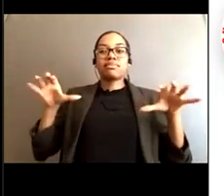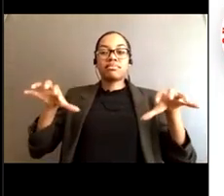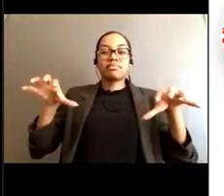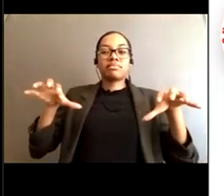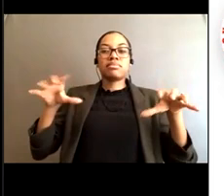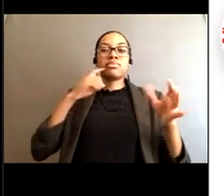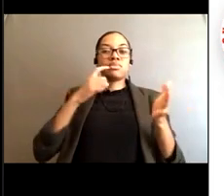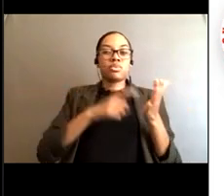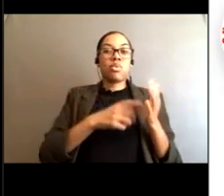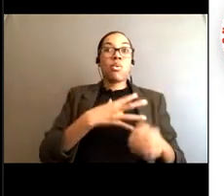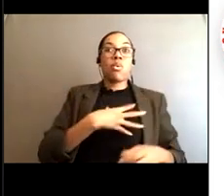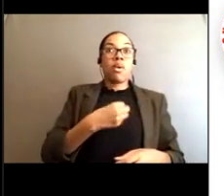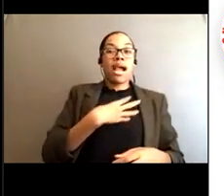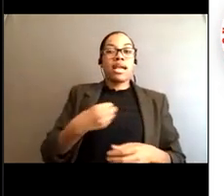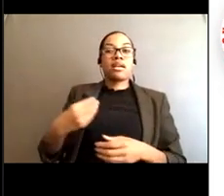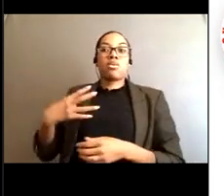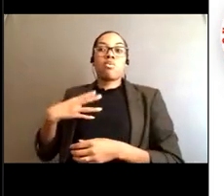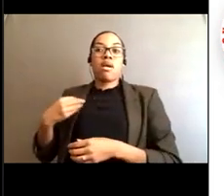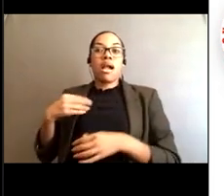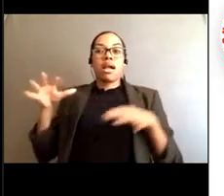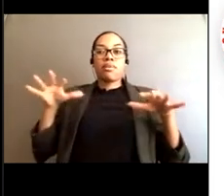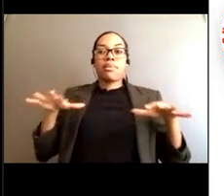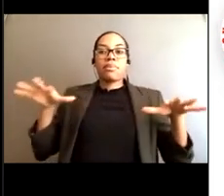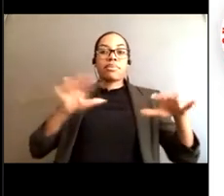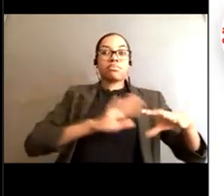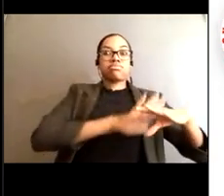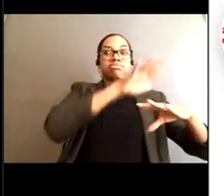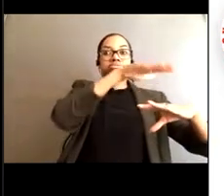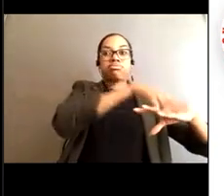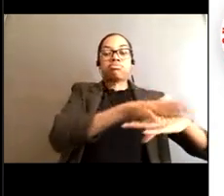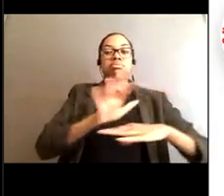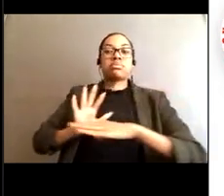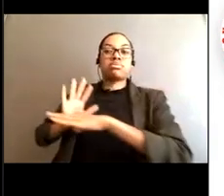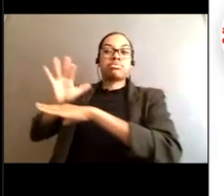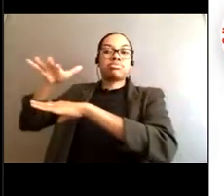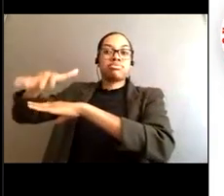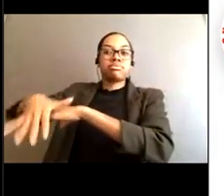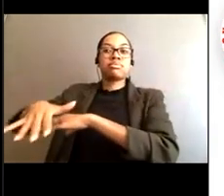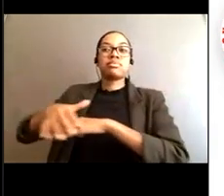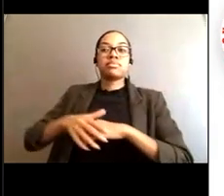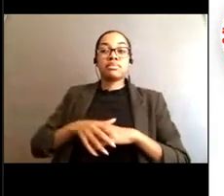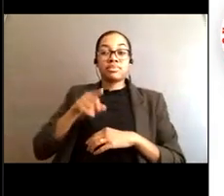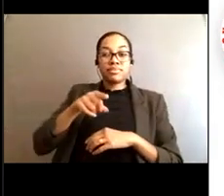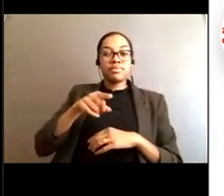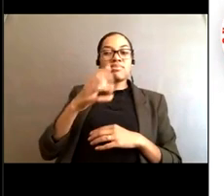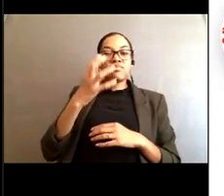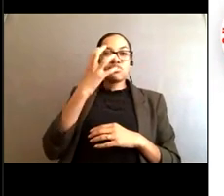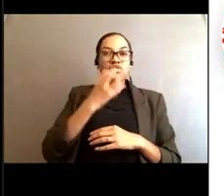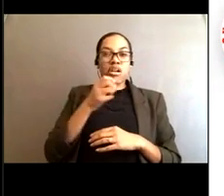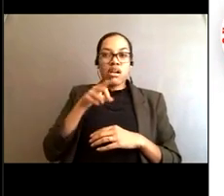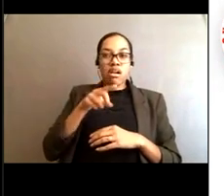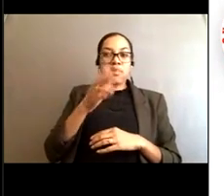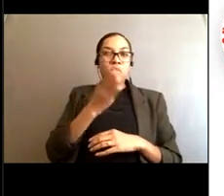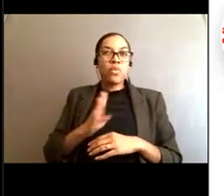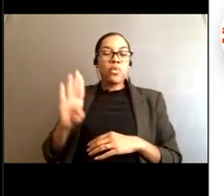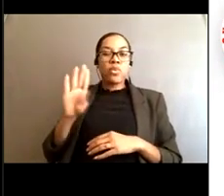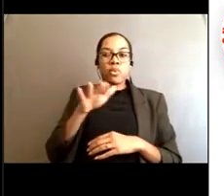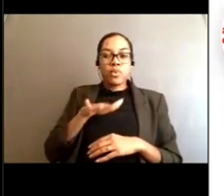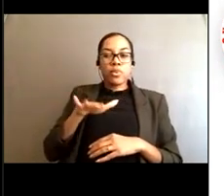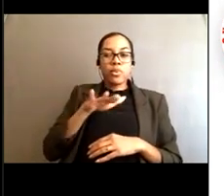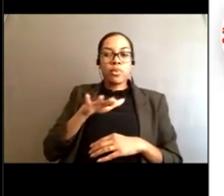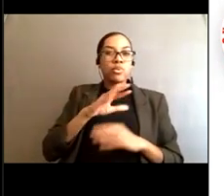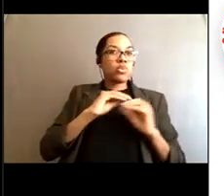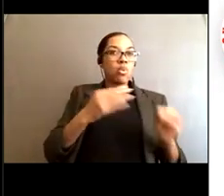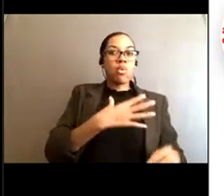where the waves are breaking. But right there in the middle, it's very dark. And that middle part is a potential